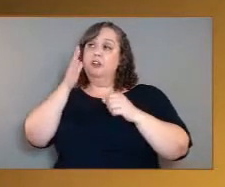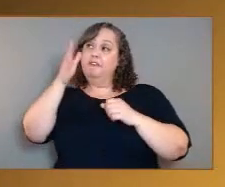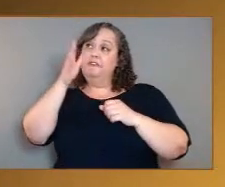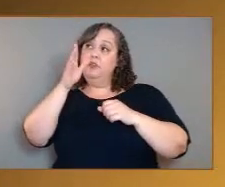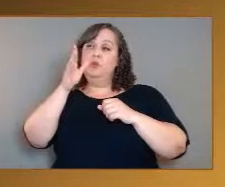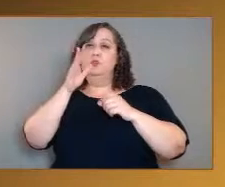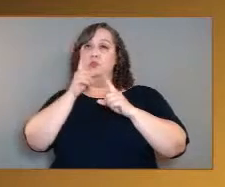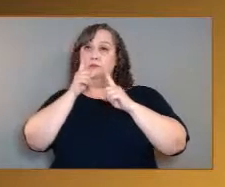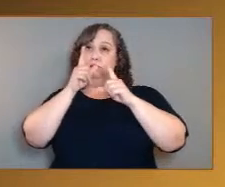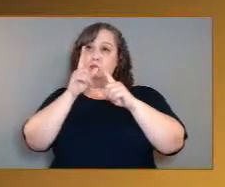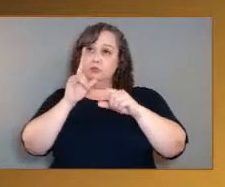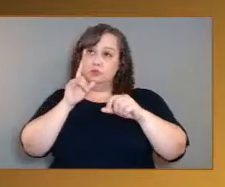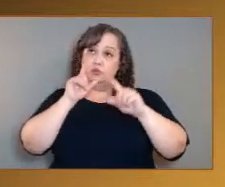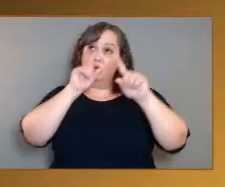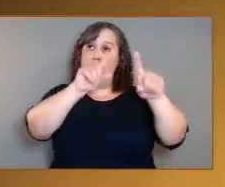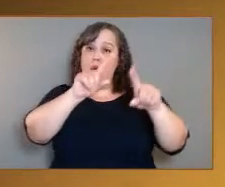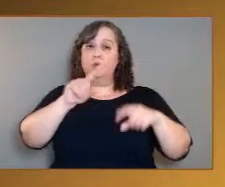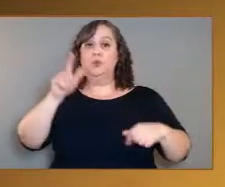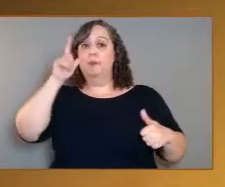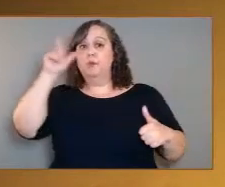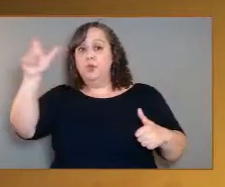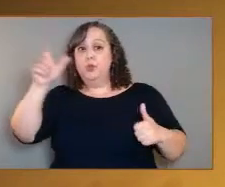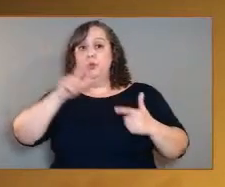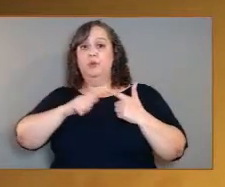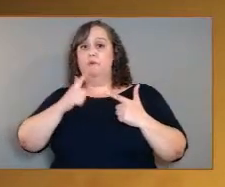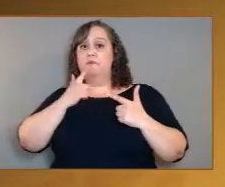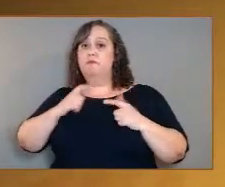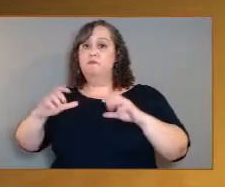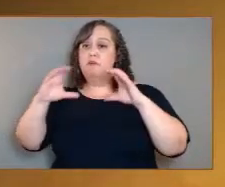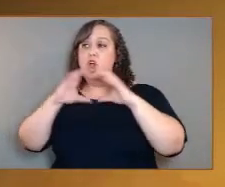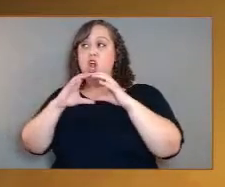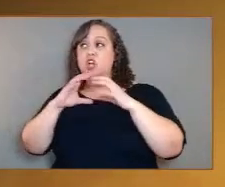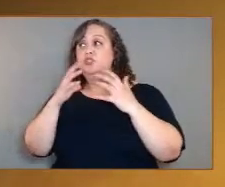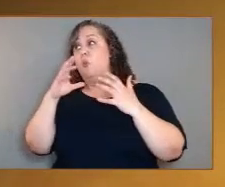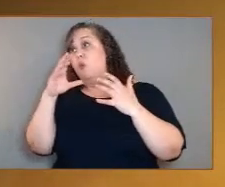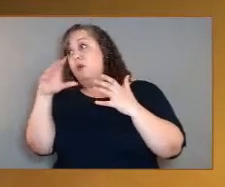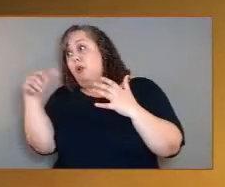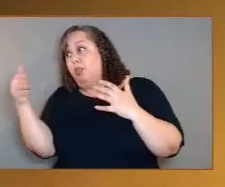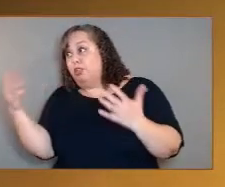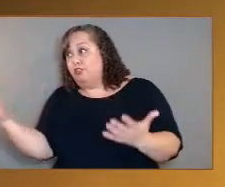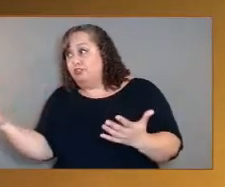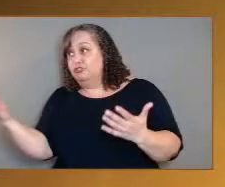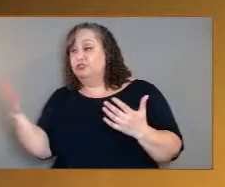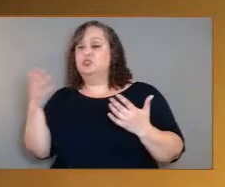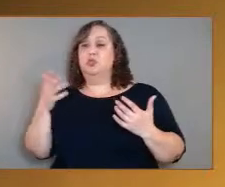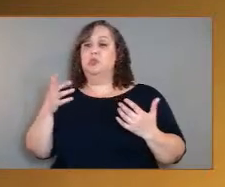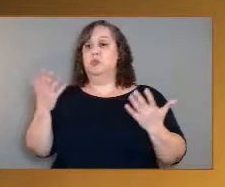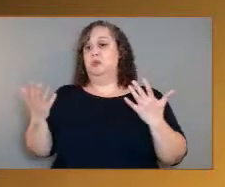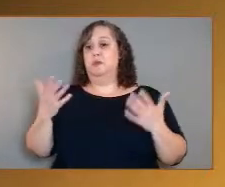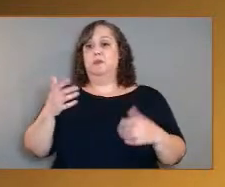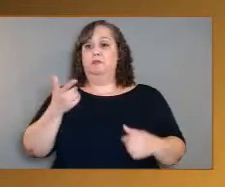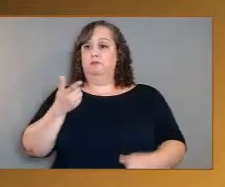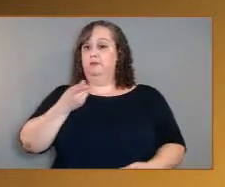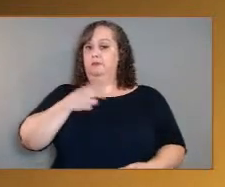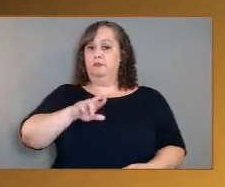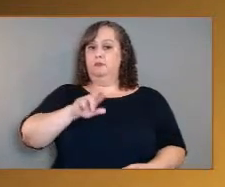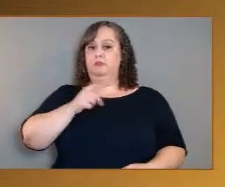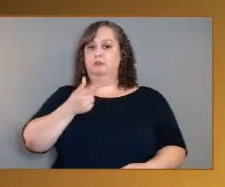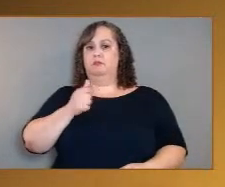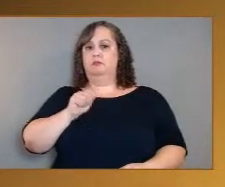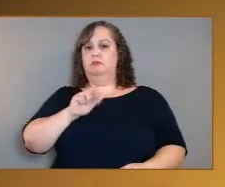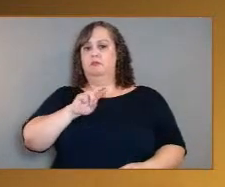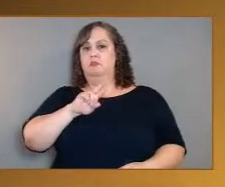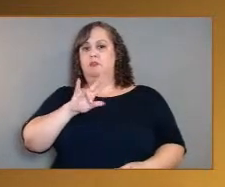I'll go to Dr. Garvin first. And Dr. Smrecker, please join in if you have other thoughts. Well, as we explore, we learn how to extend